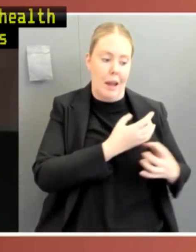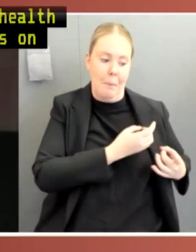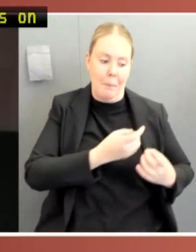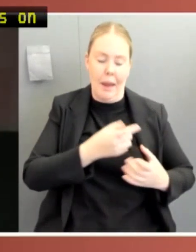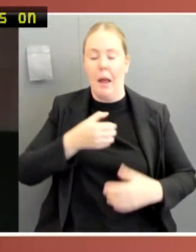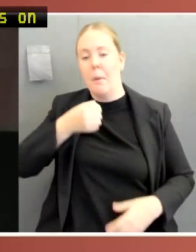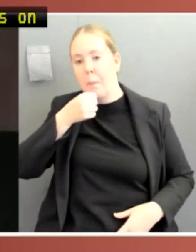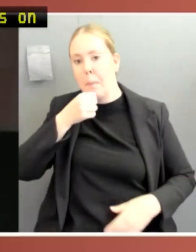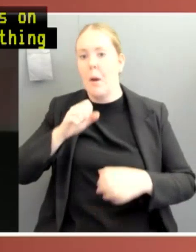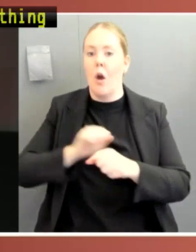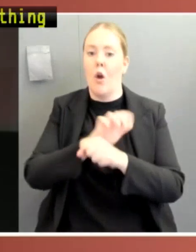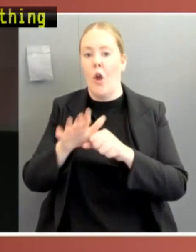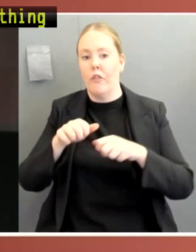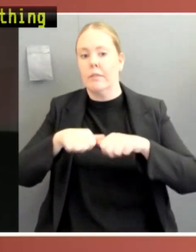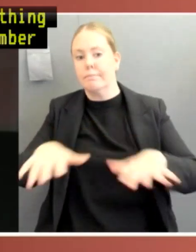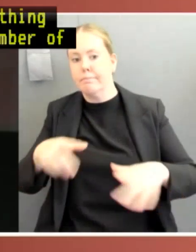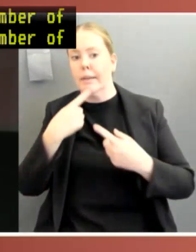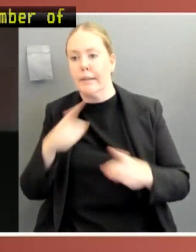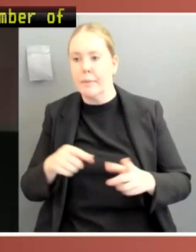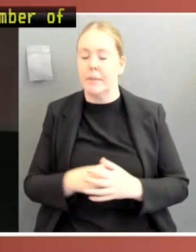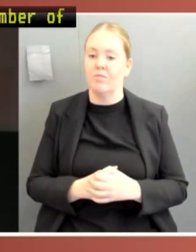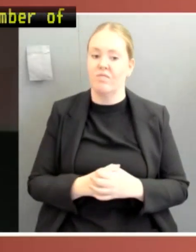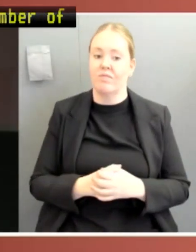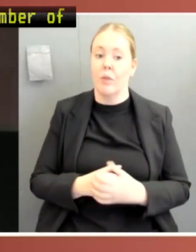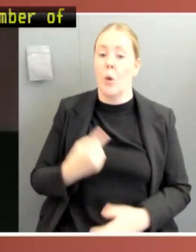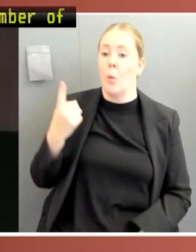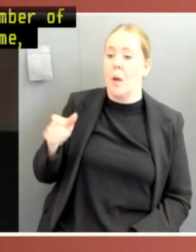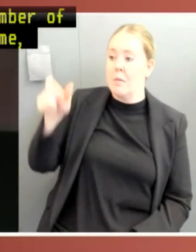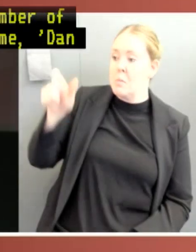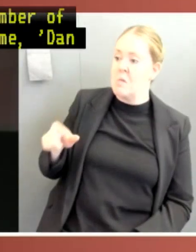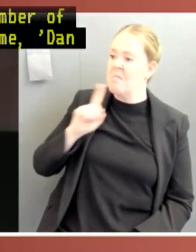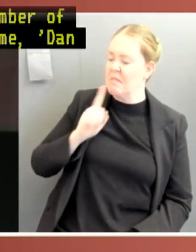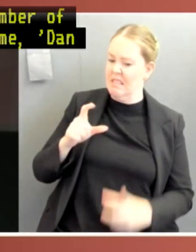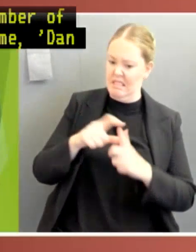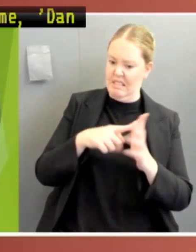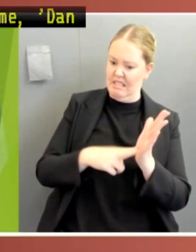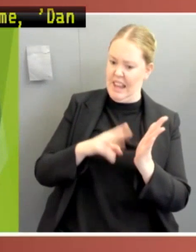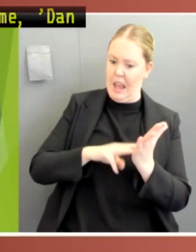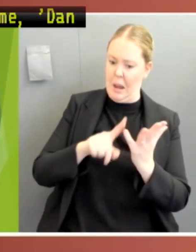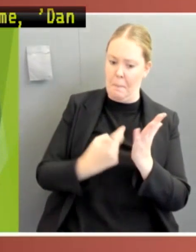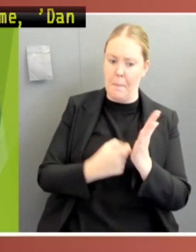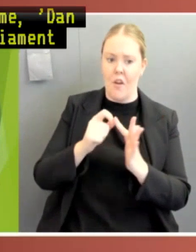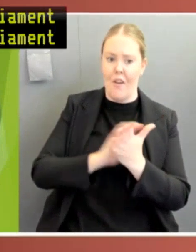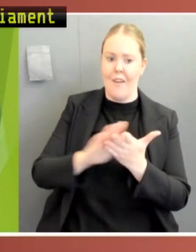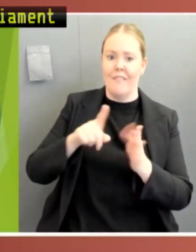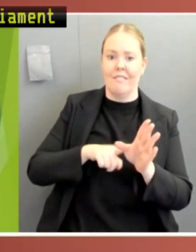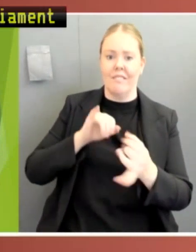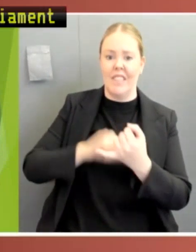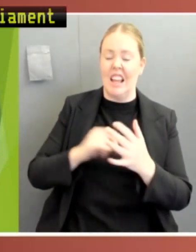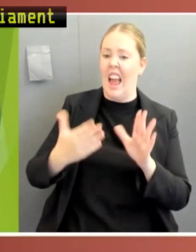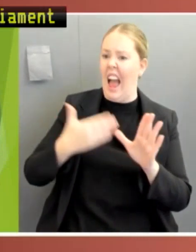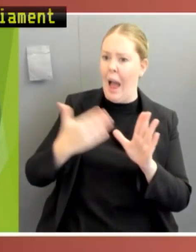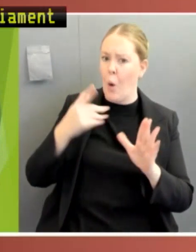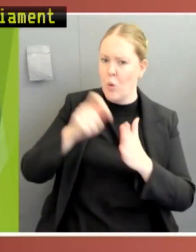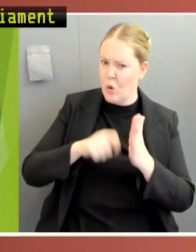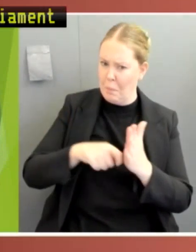the time, Dan Murphy's is open but parliament isn't. We send nurses, doctors, ambos, police, teachers, transport workers, retail